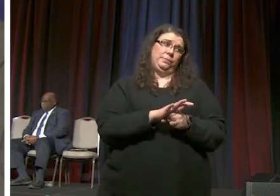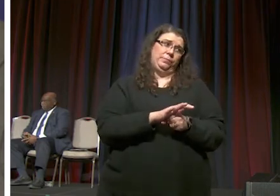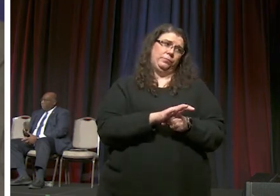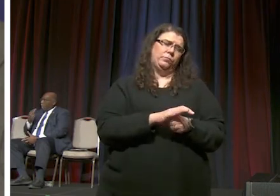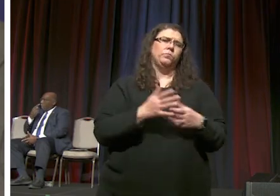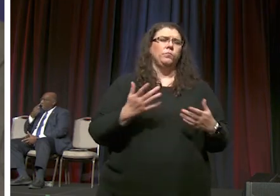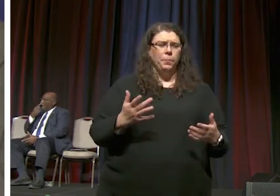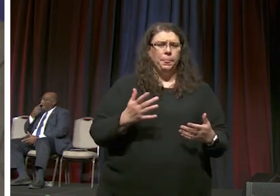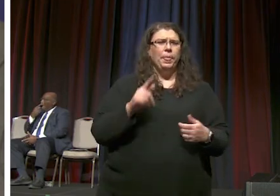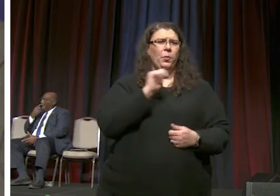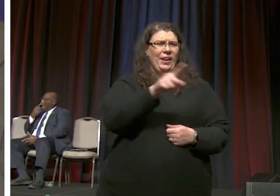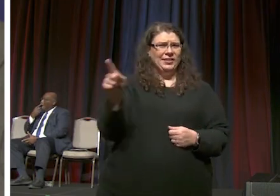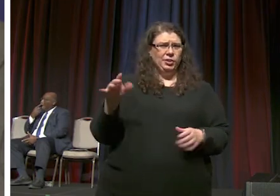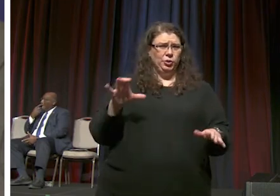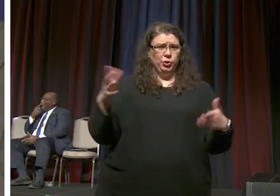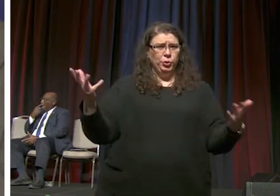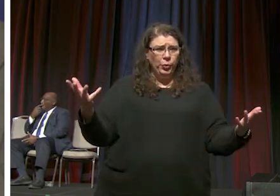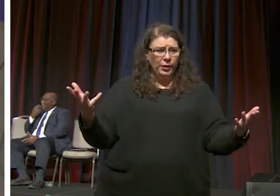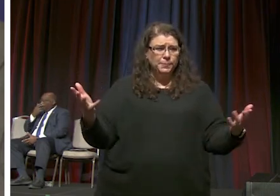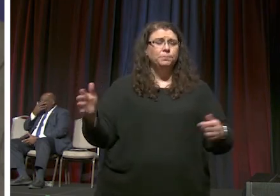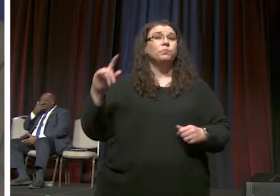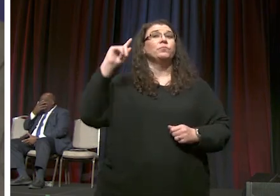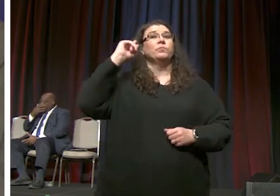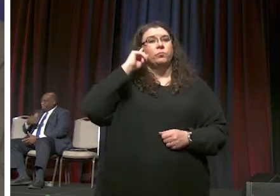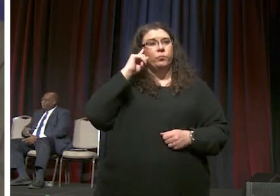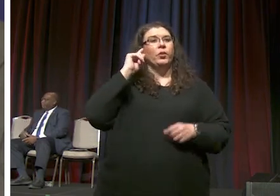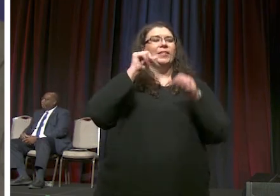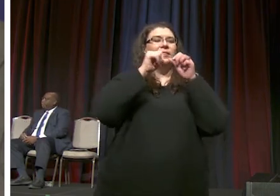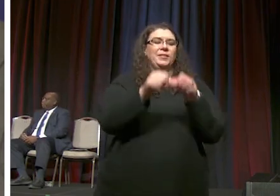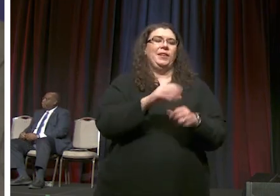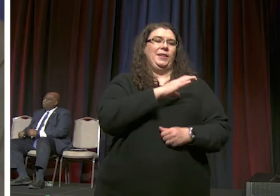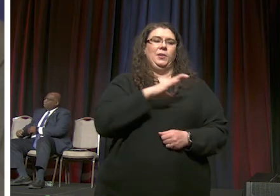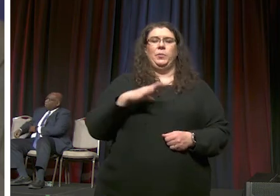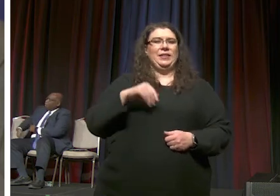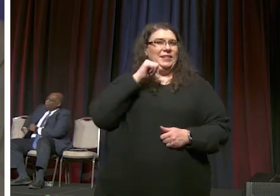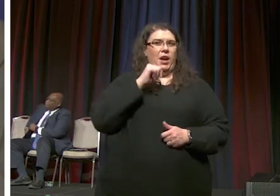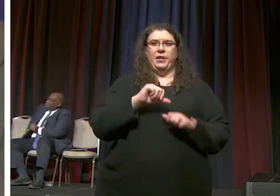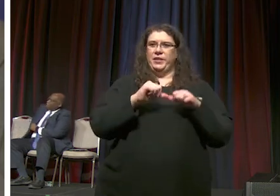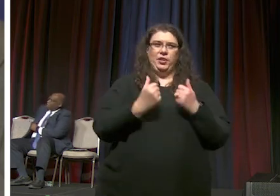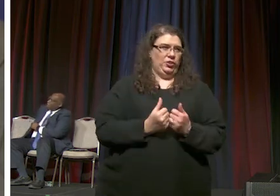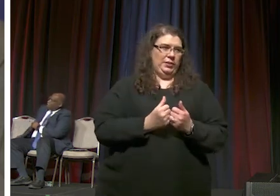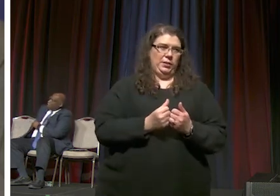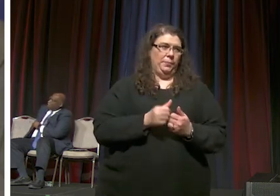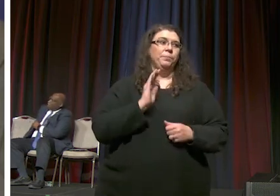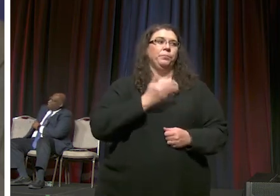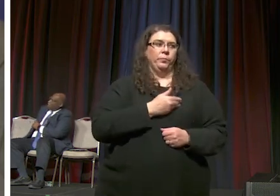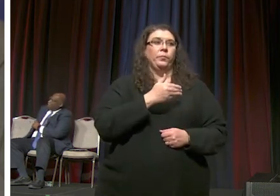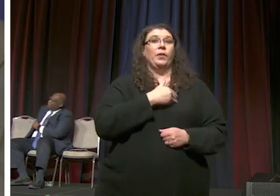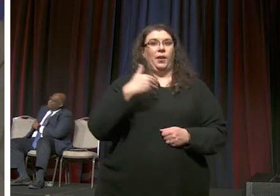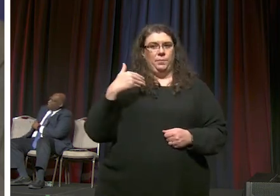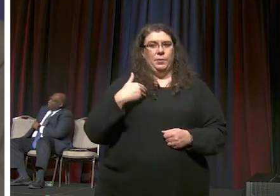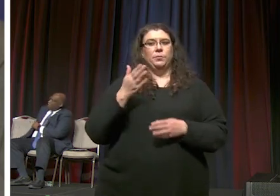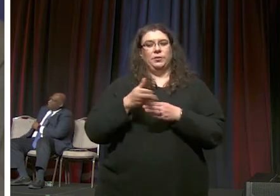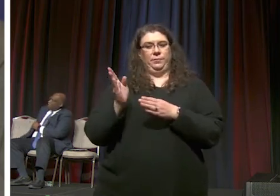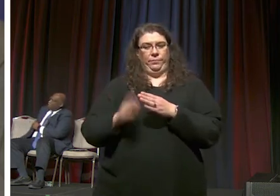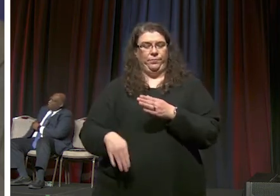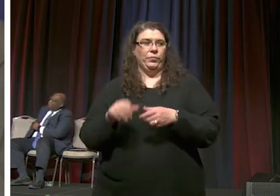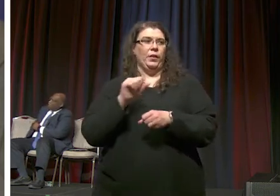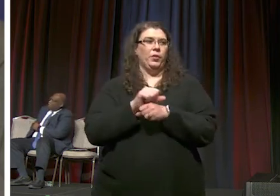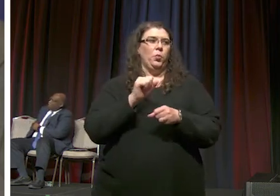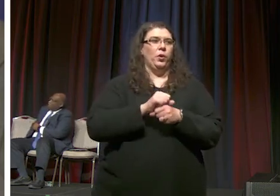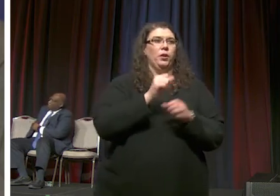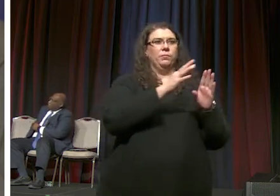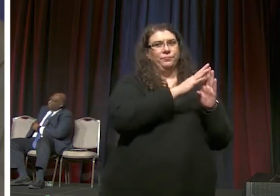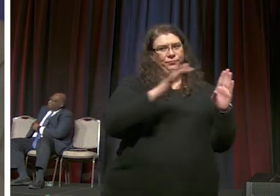it that we're asking you to do so as you heard the standing committee is not an agency our members have done this work across the cardenium